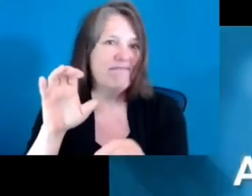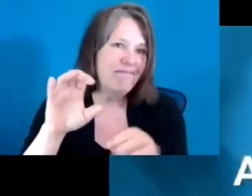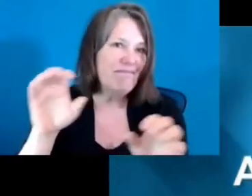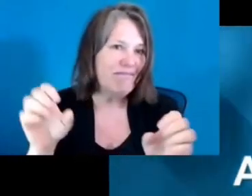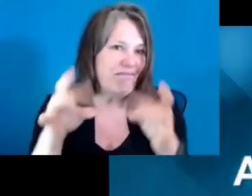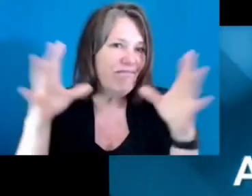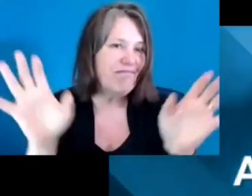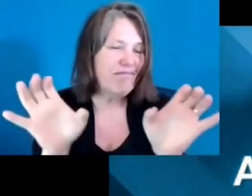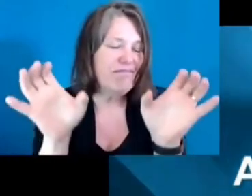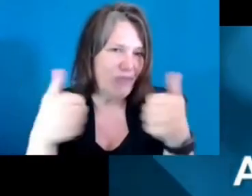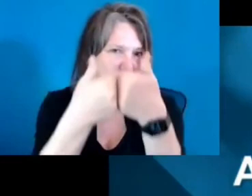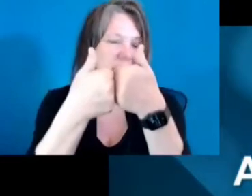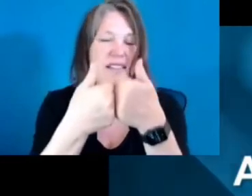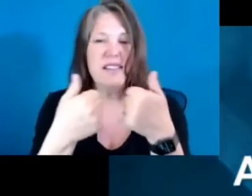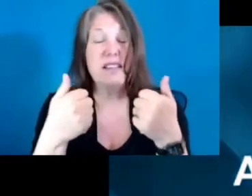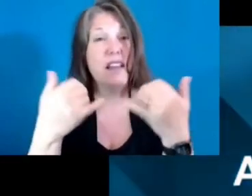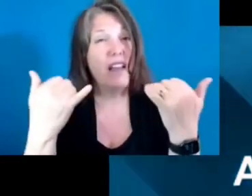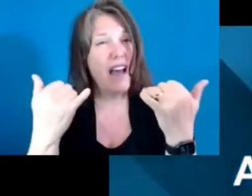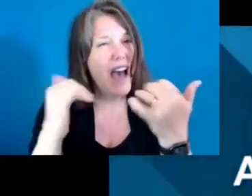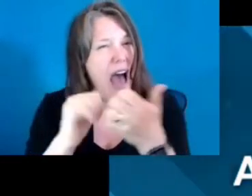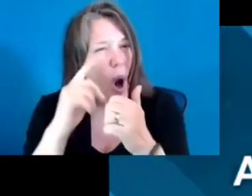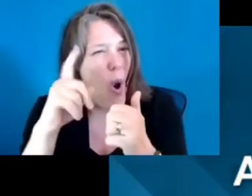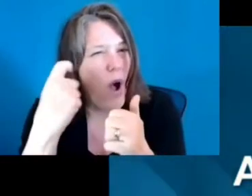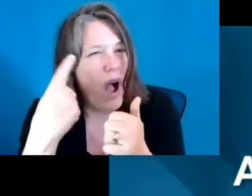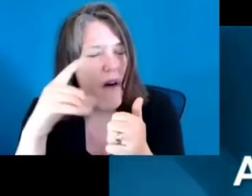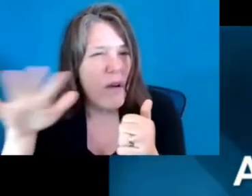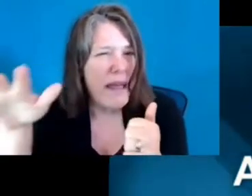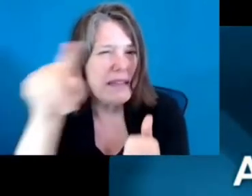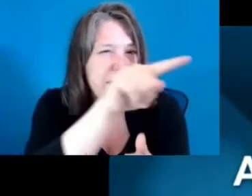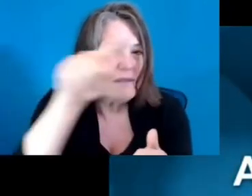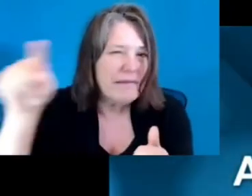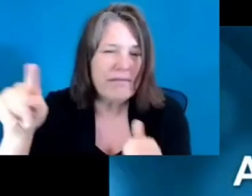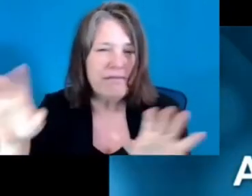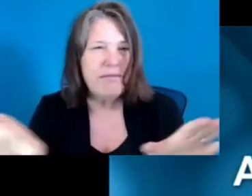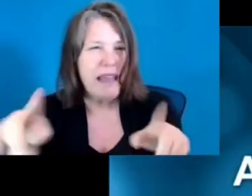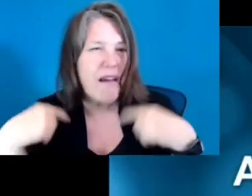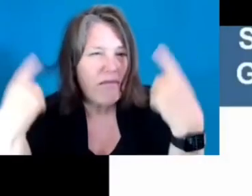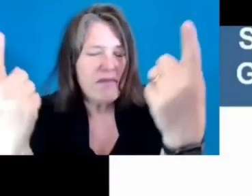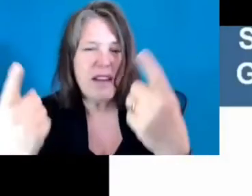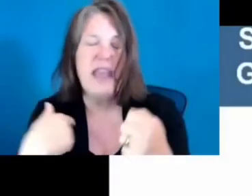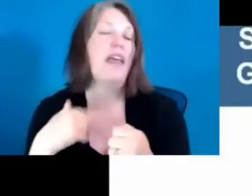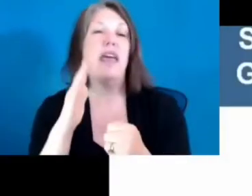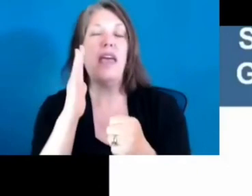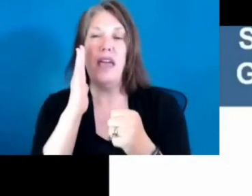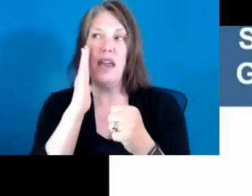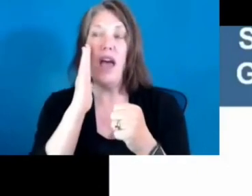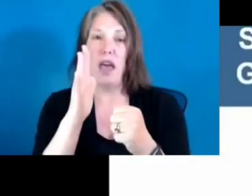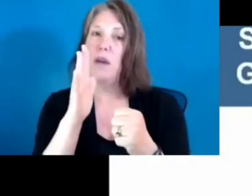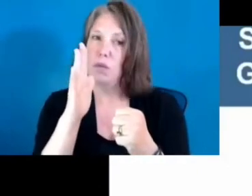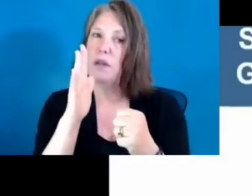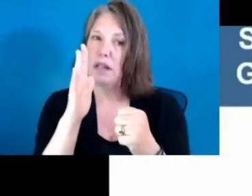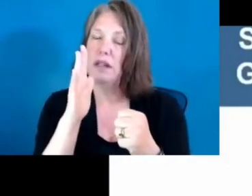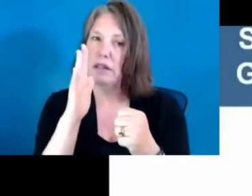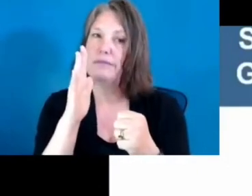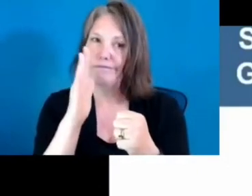years. And I will certainly put the US government at the top of that list in the last four years. One of the